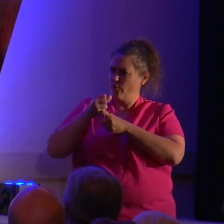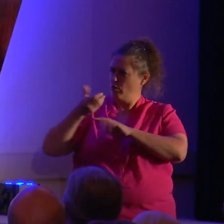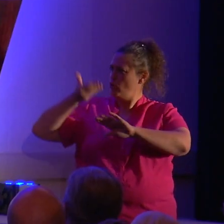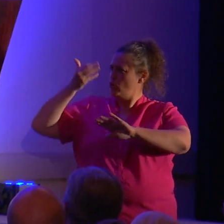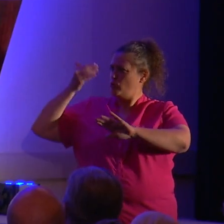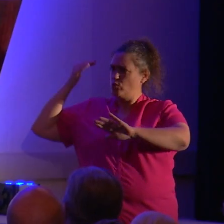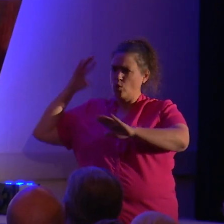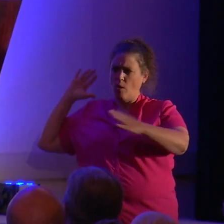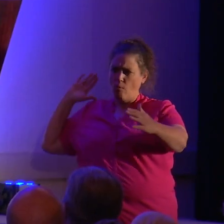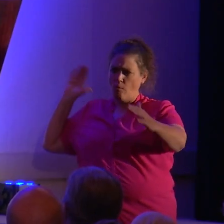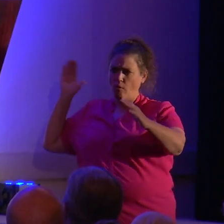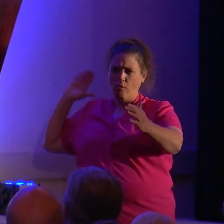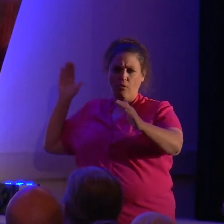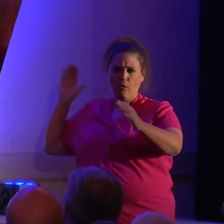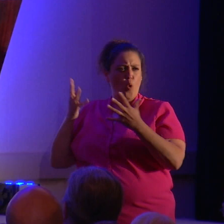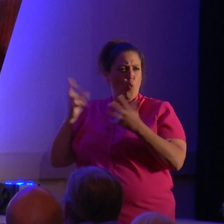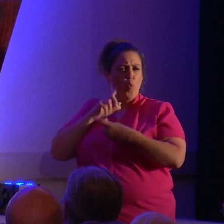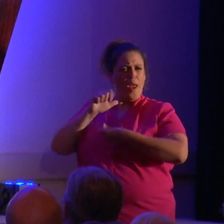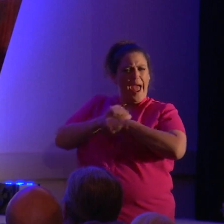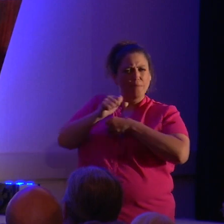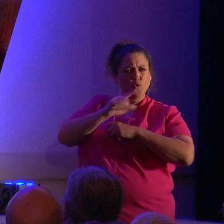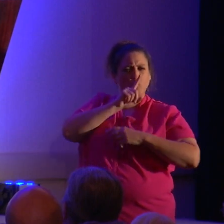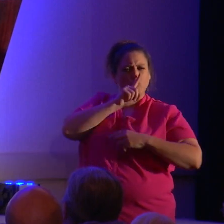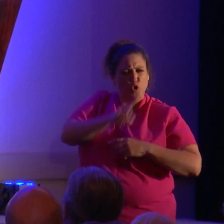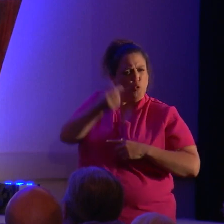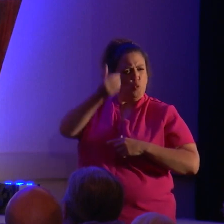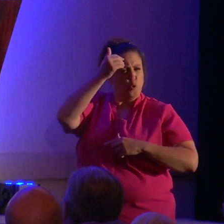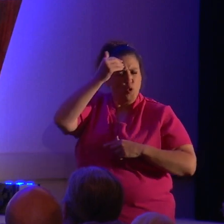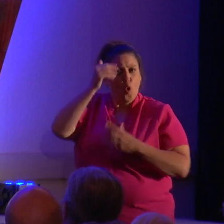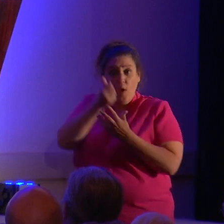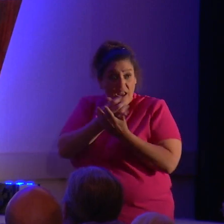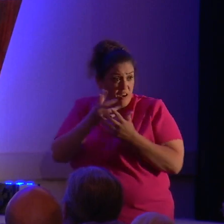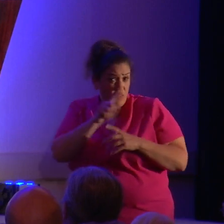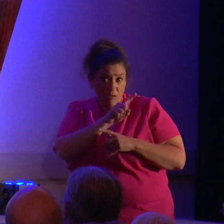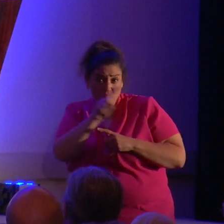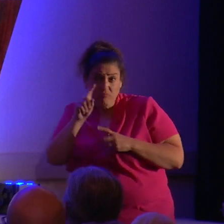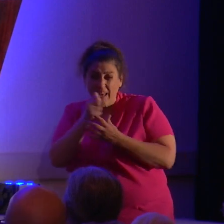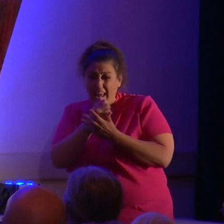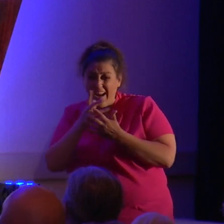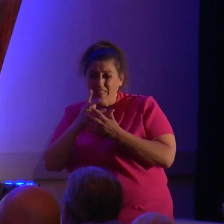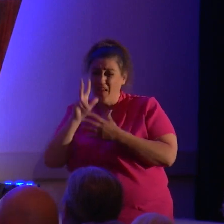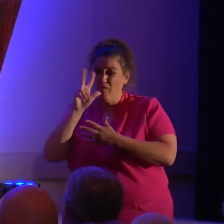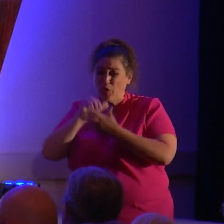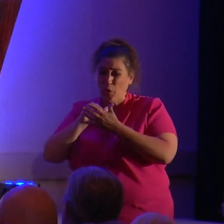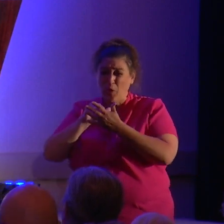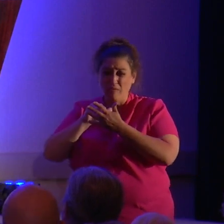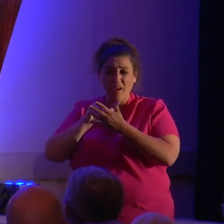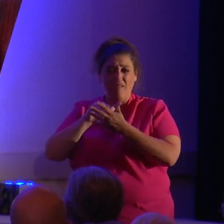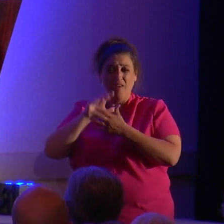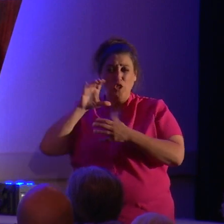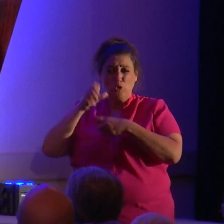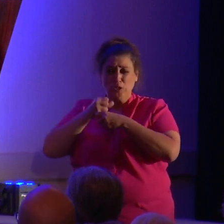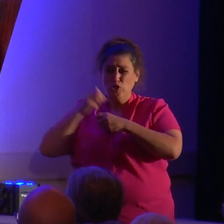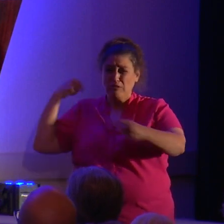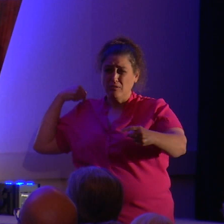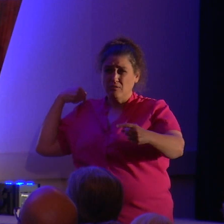absolutely certain about? Is there anything that everyone agrees on about God,